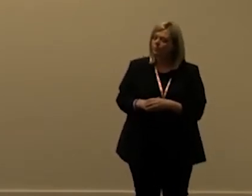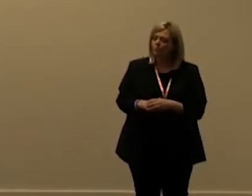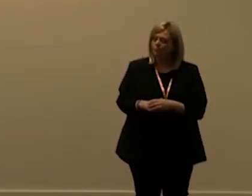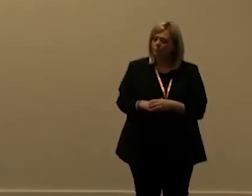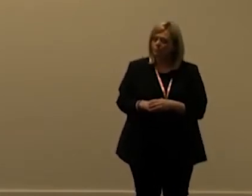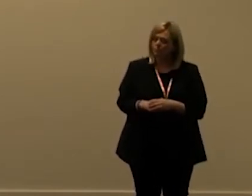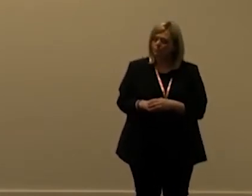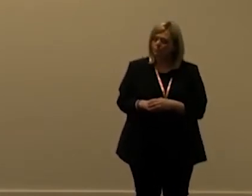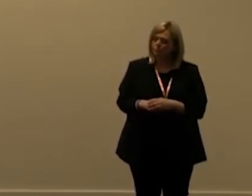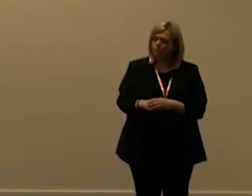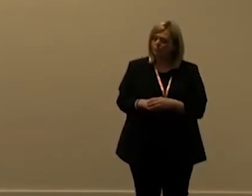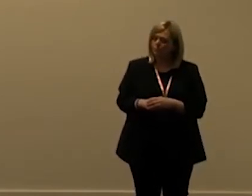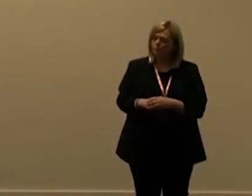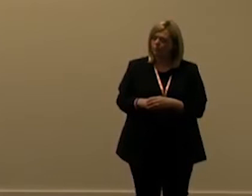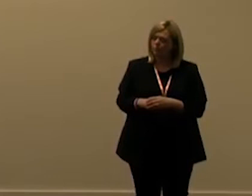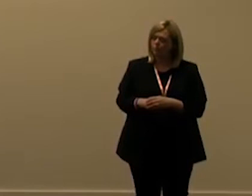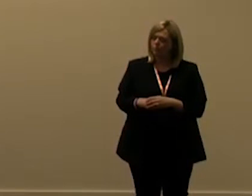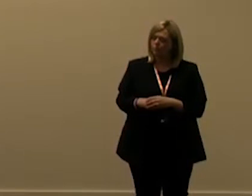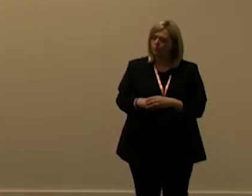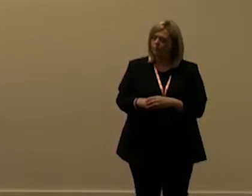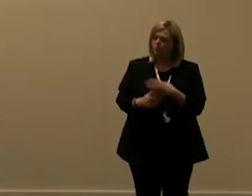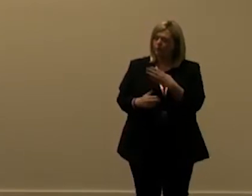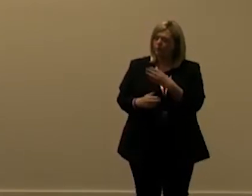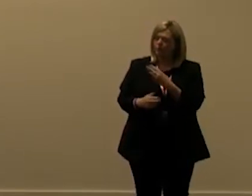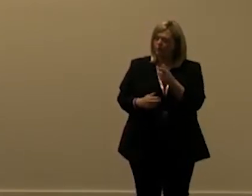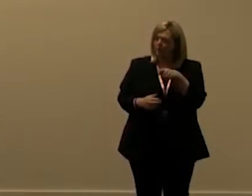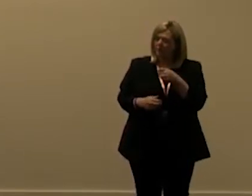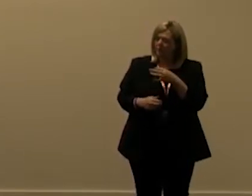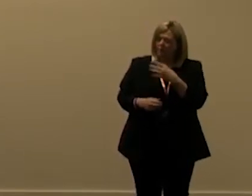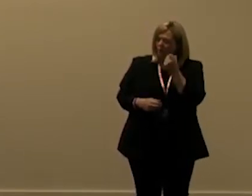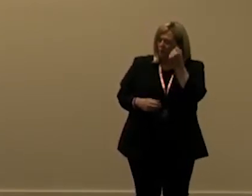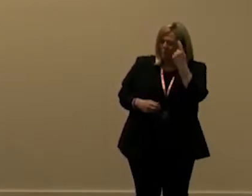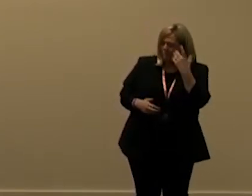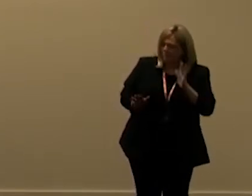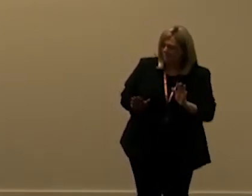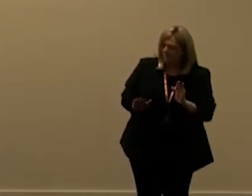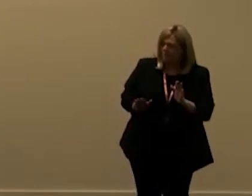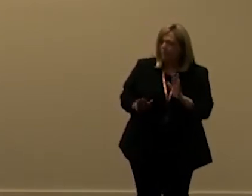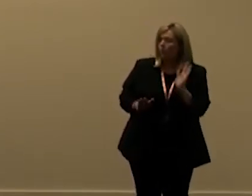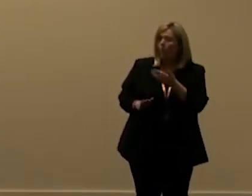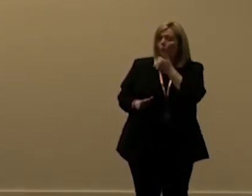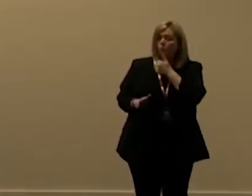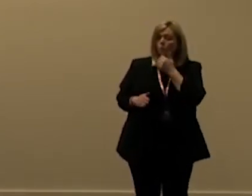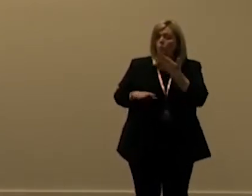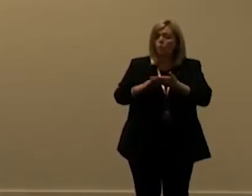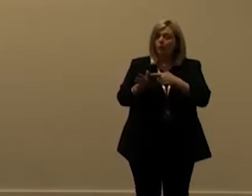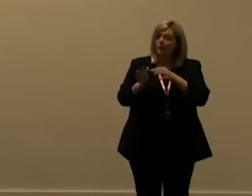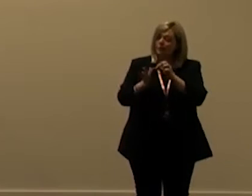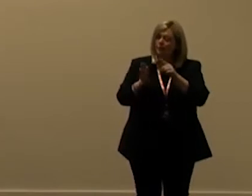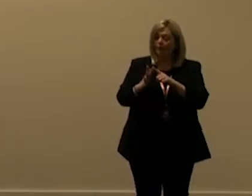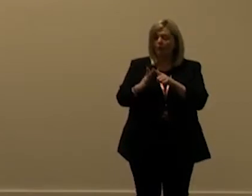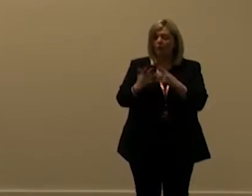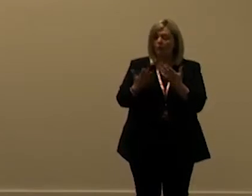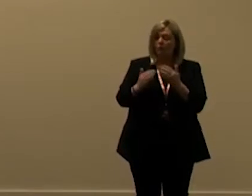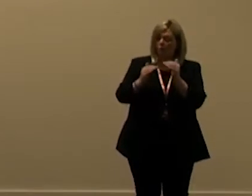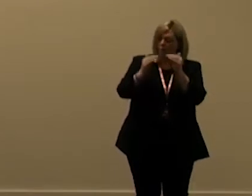it's there's a there's a common misunderstanding about this it's actually all usage on the api or on the platform that you